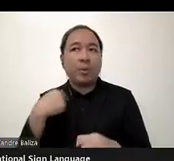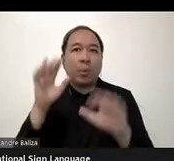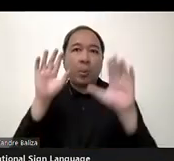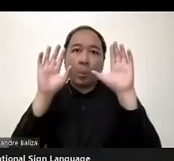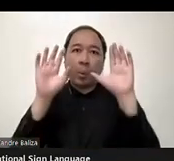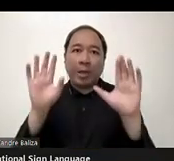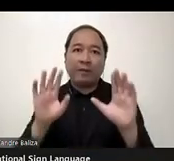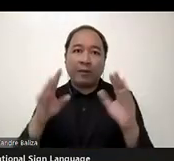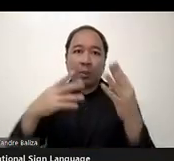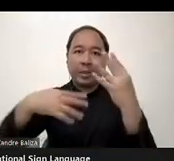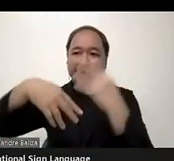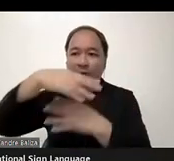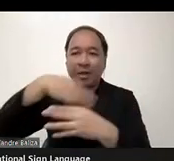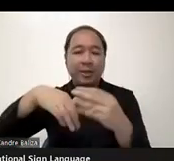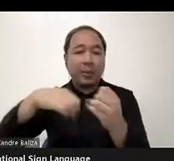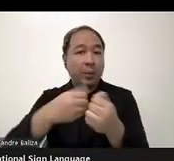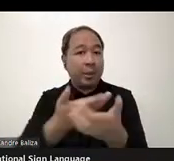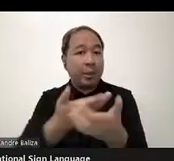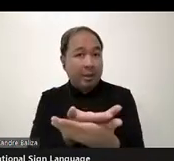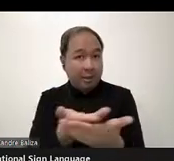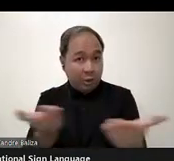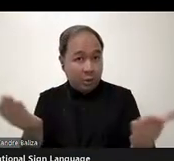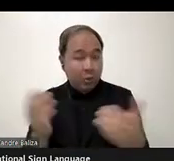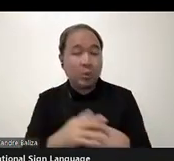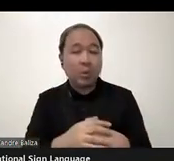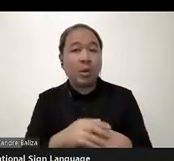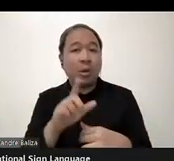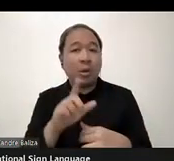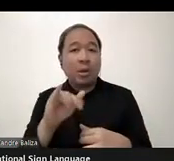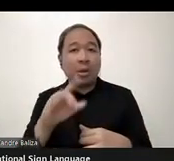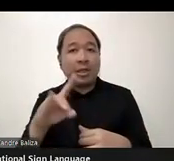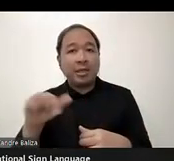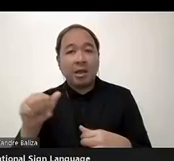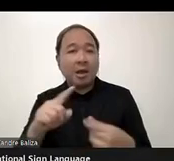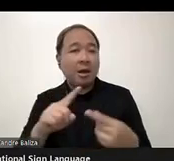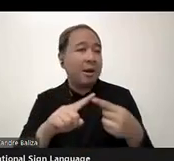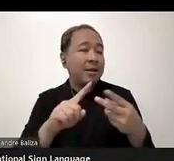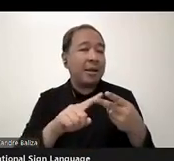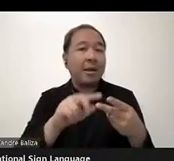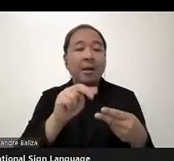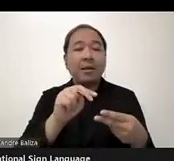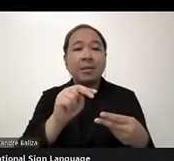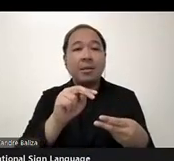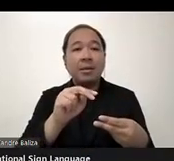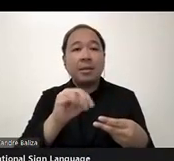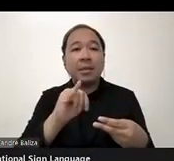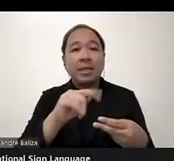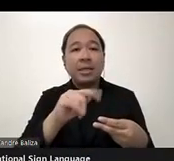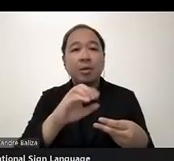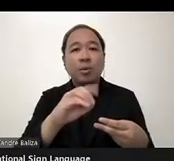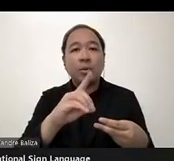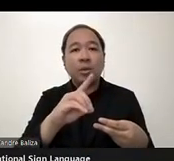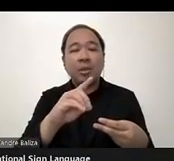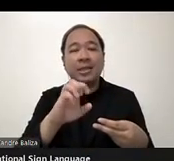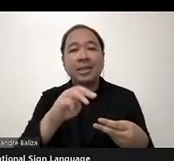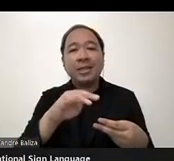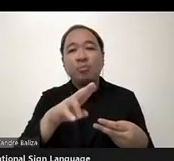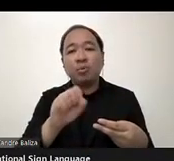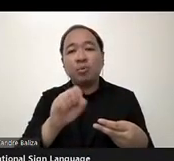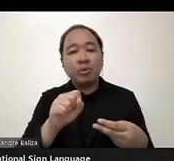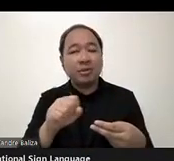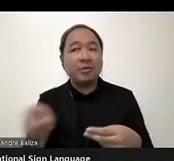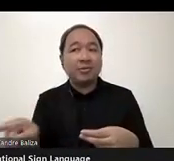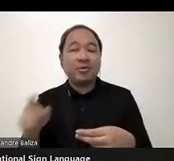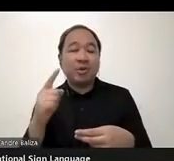with you, Vidya and, uh, Nicodemus. And, uh, um, we've just met for the